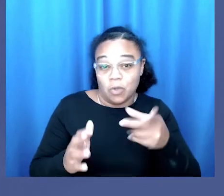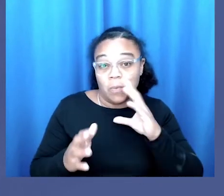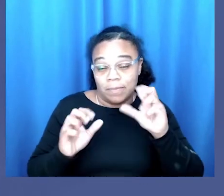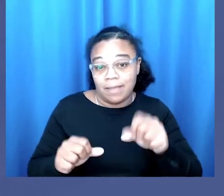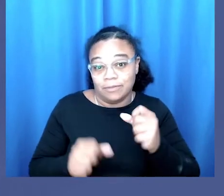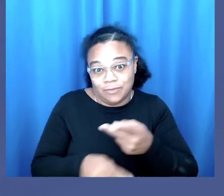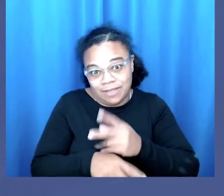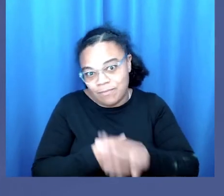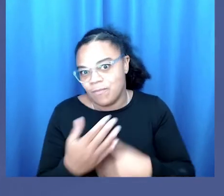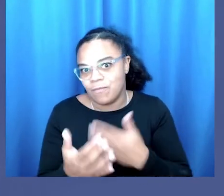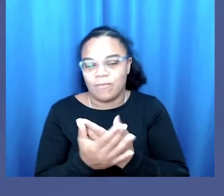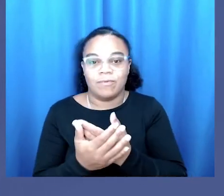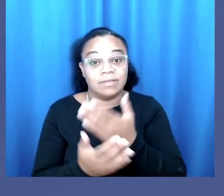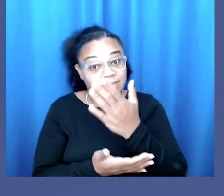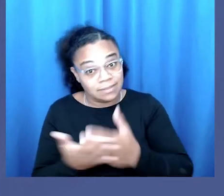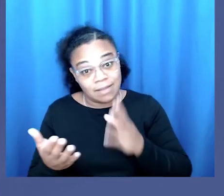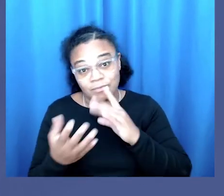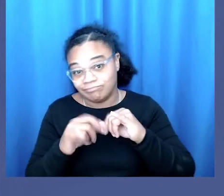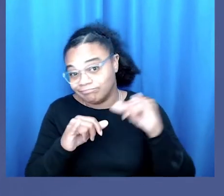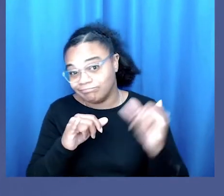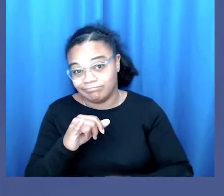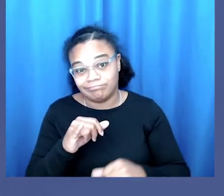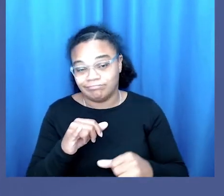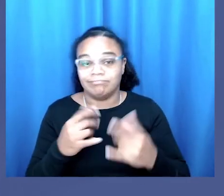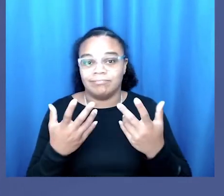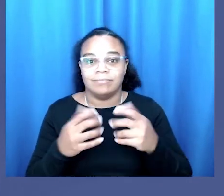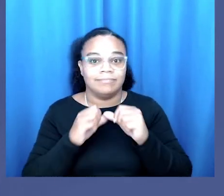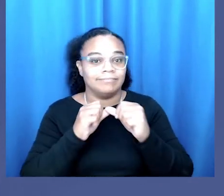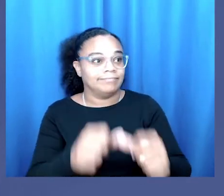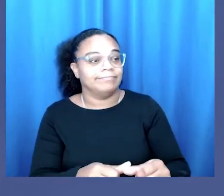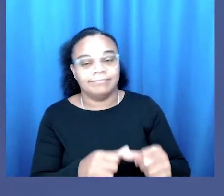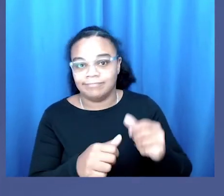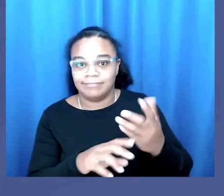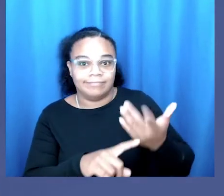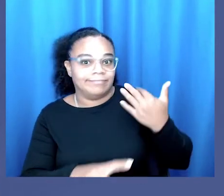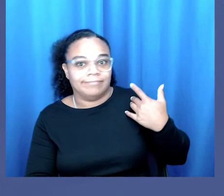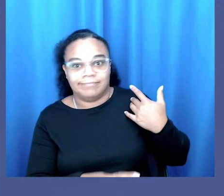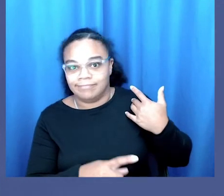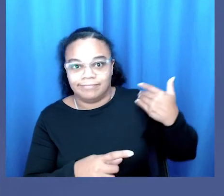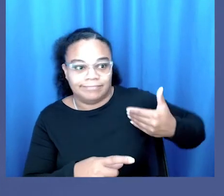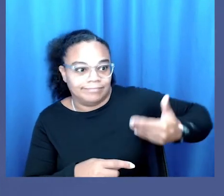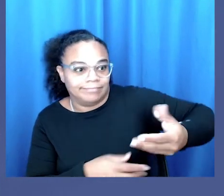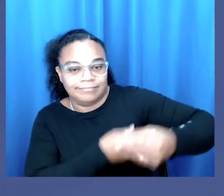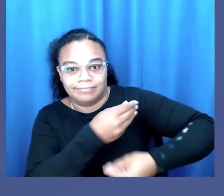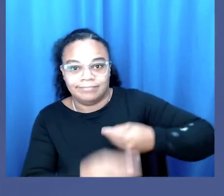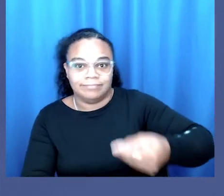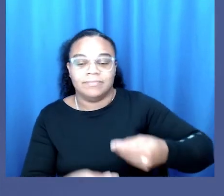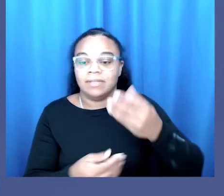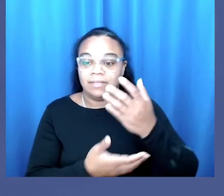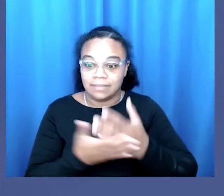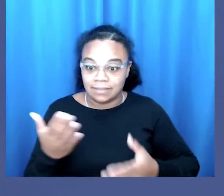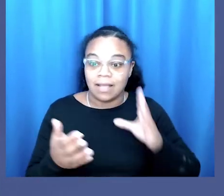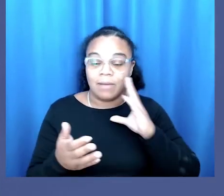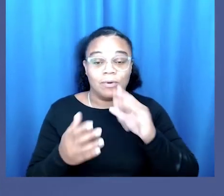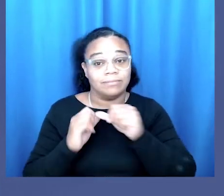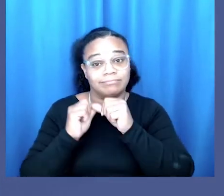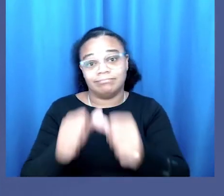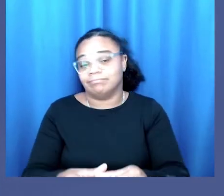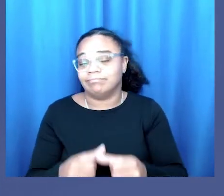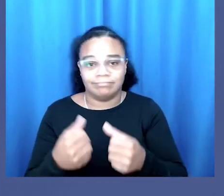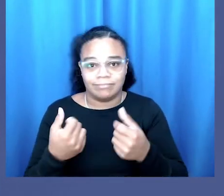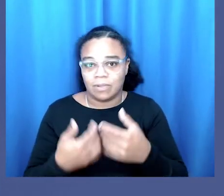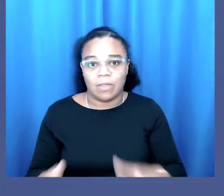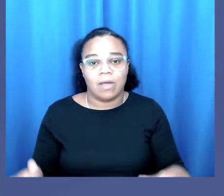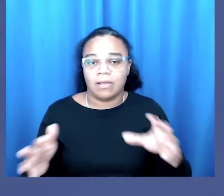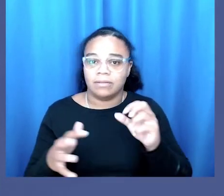every bit of string. Some of it will remain resistant to the ministrations of your mammalian vertebral phalanges. Some of it